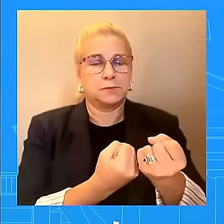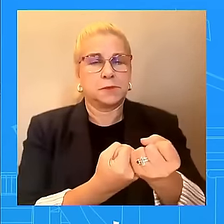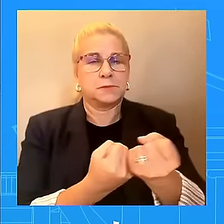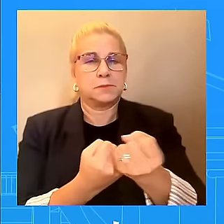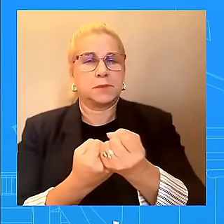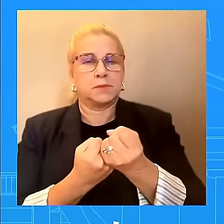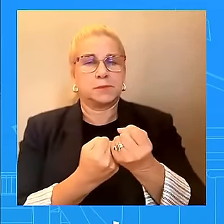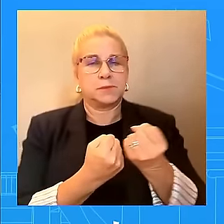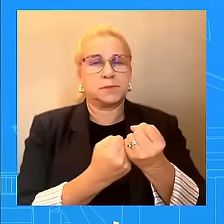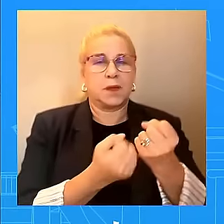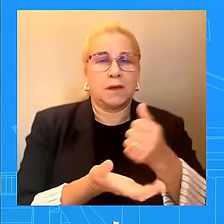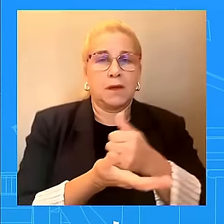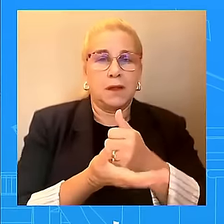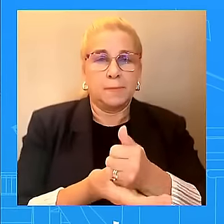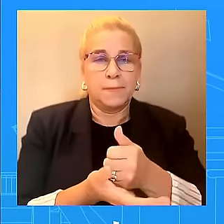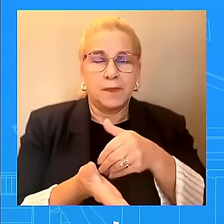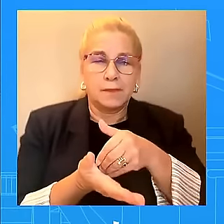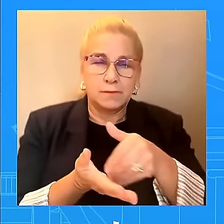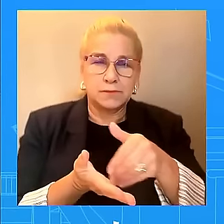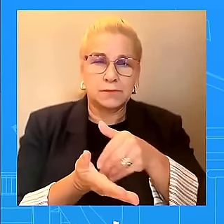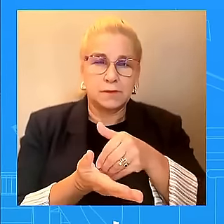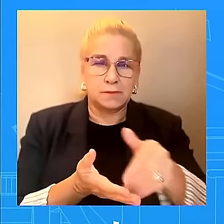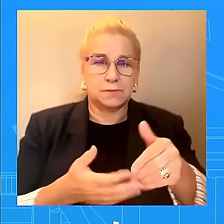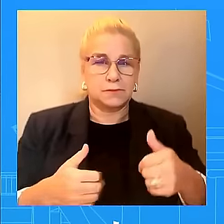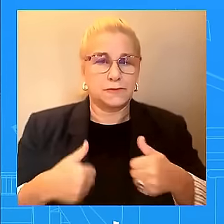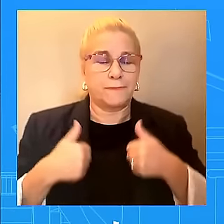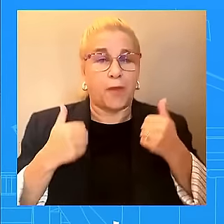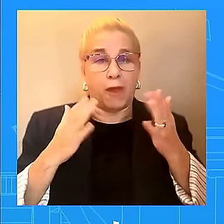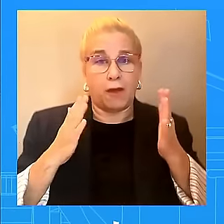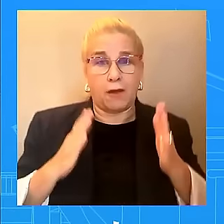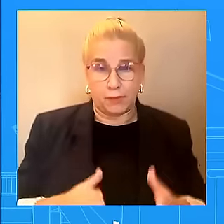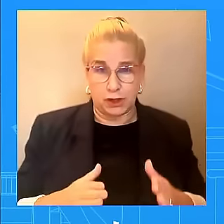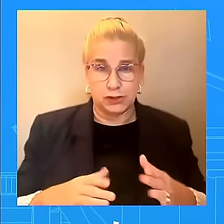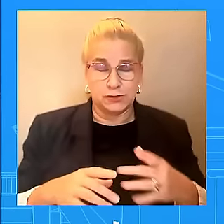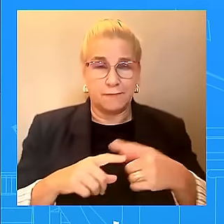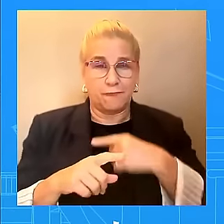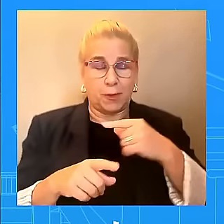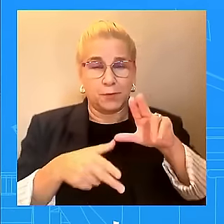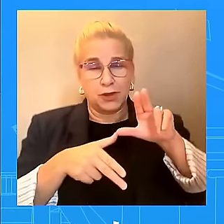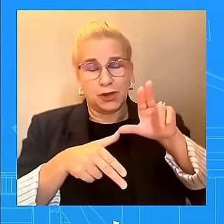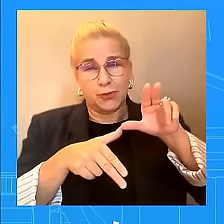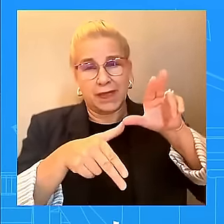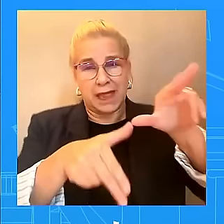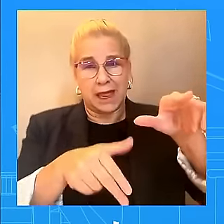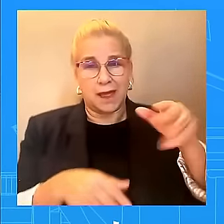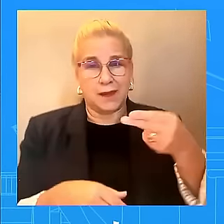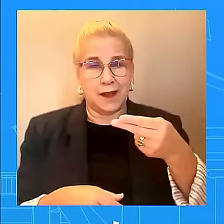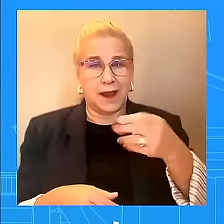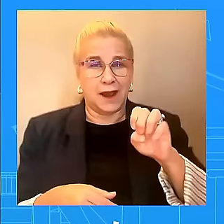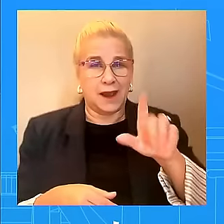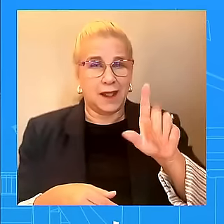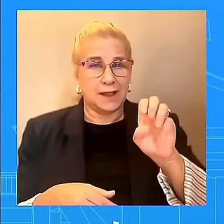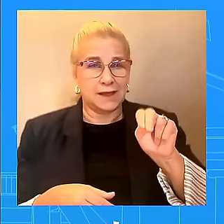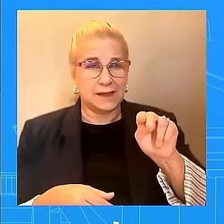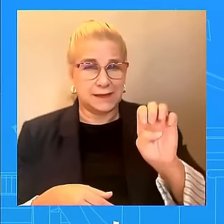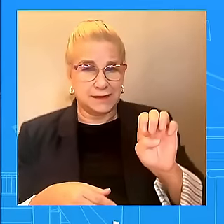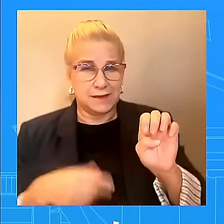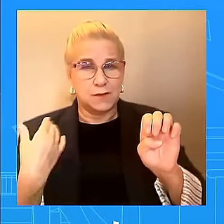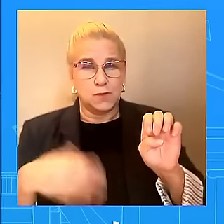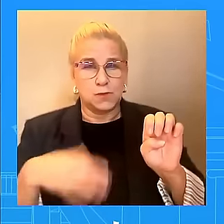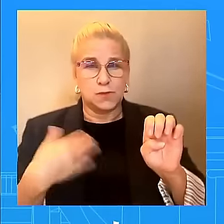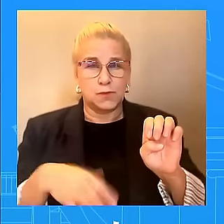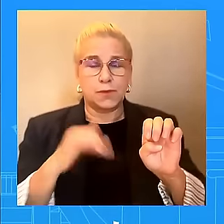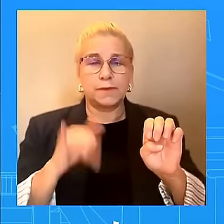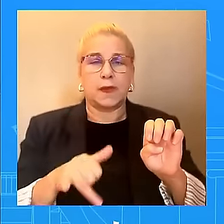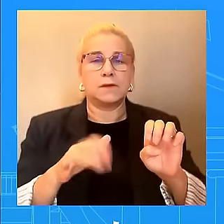Helene survivors, Helene survivors just jumpstart their recoveries, providing over $210 million in direct